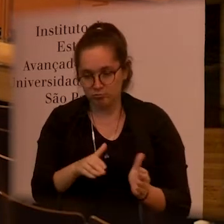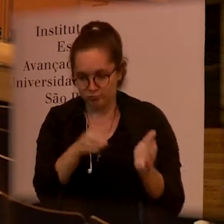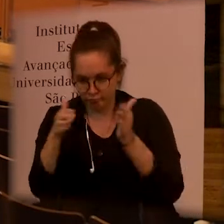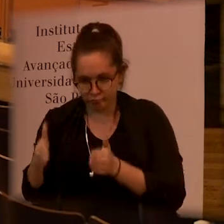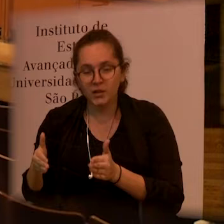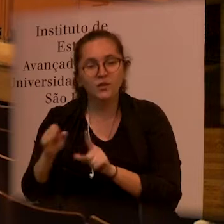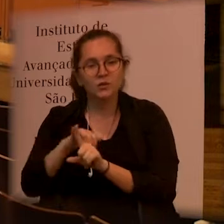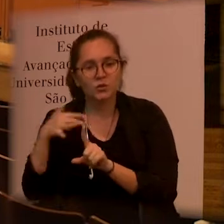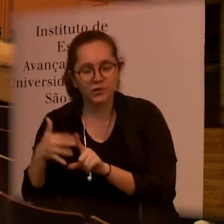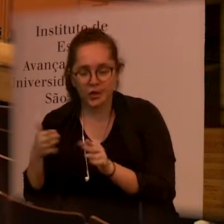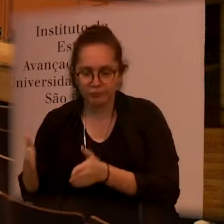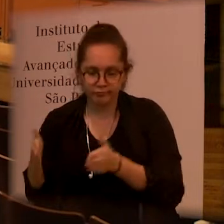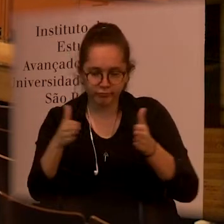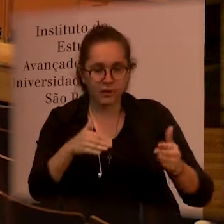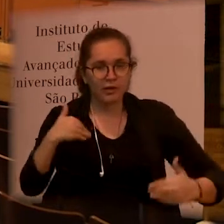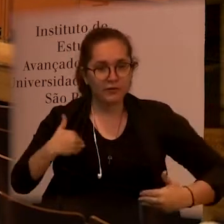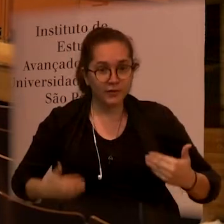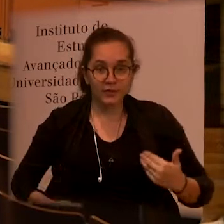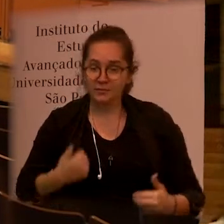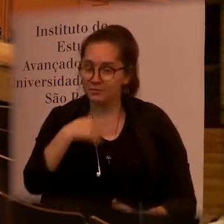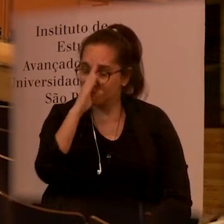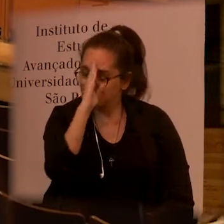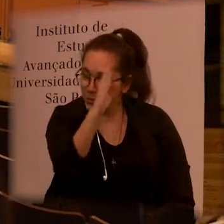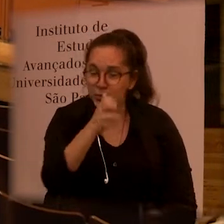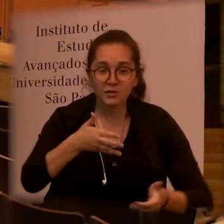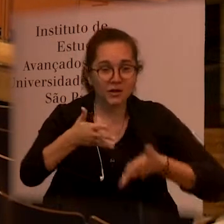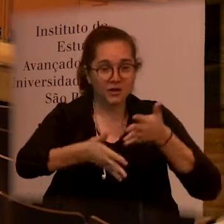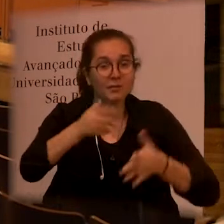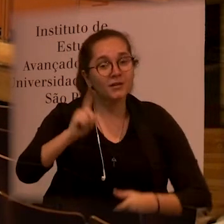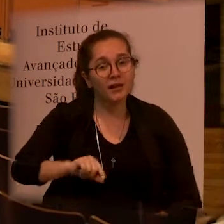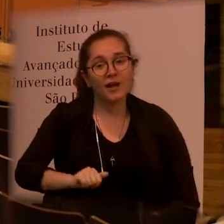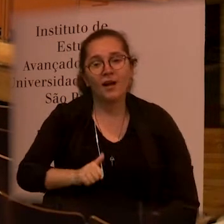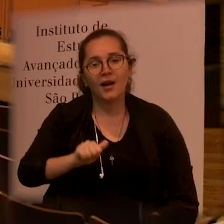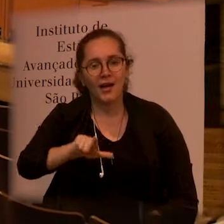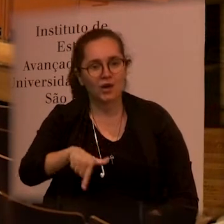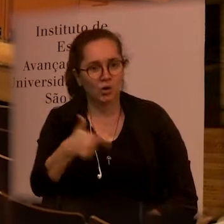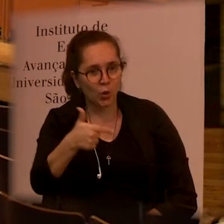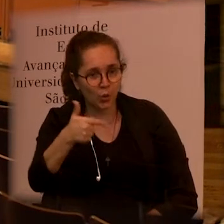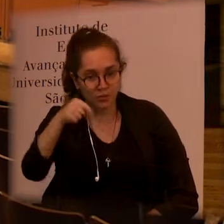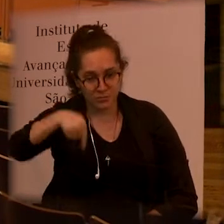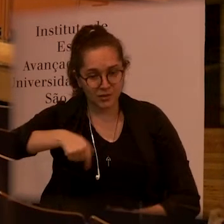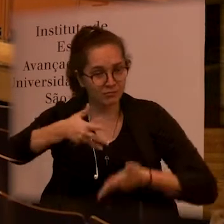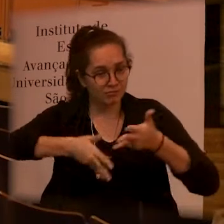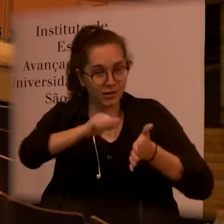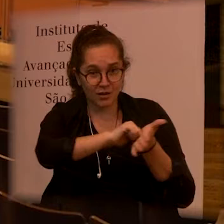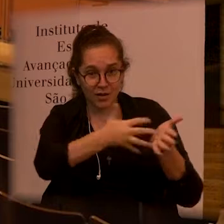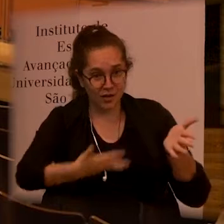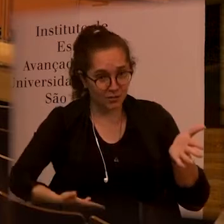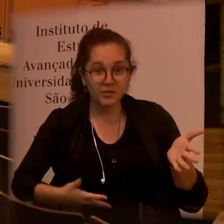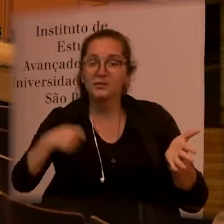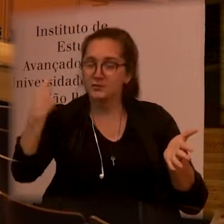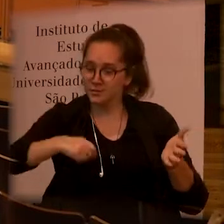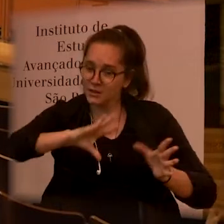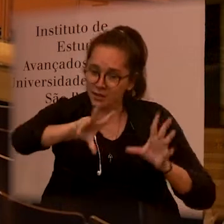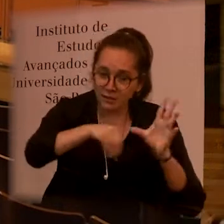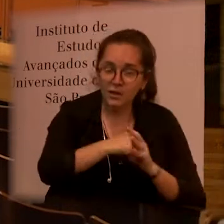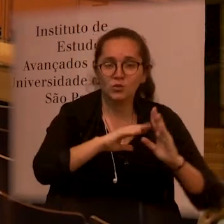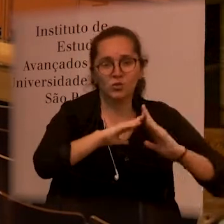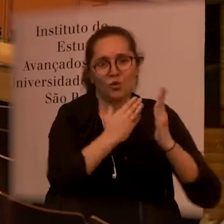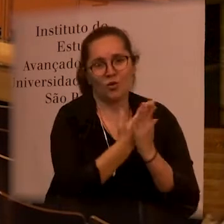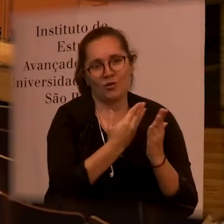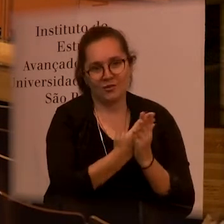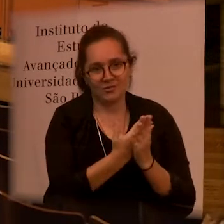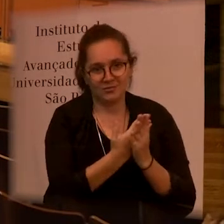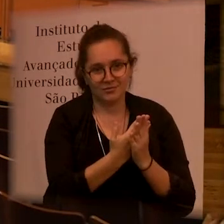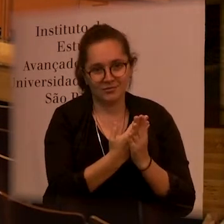social part the physical part especially the Brazilian sign language as well could also be present at all schools